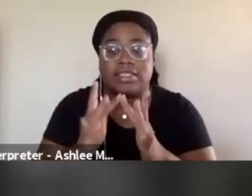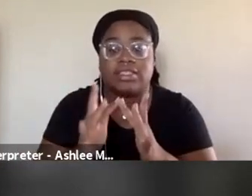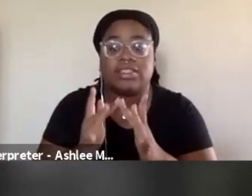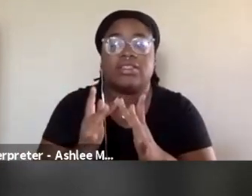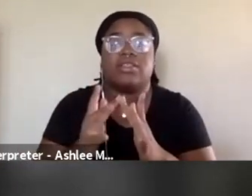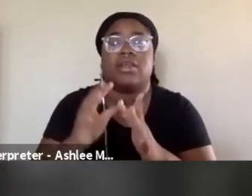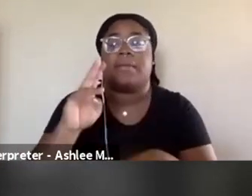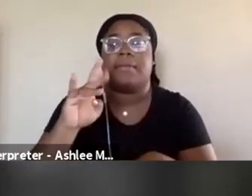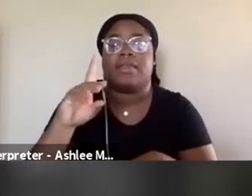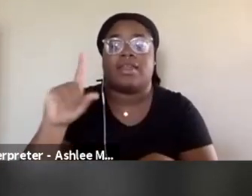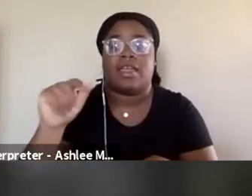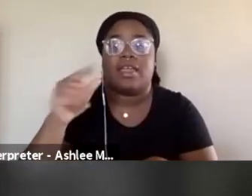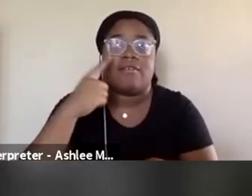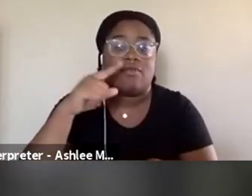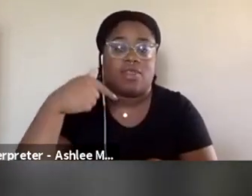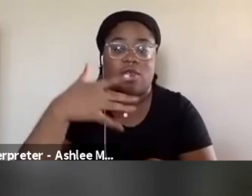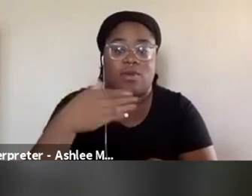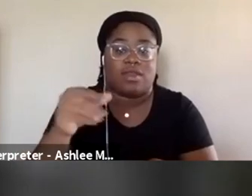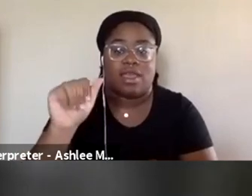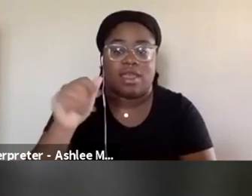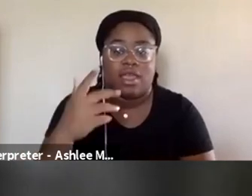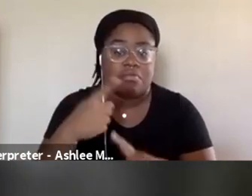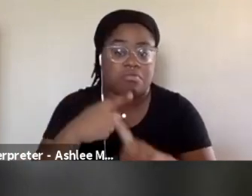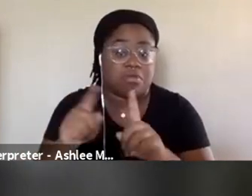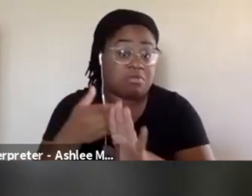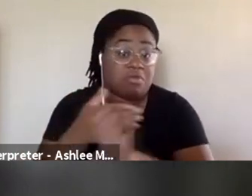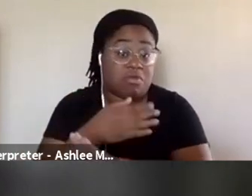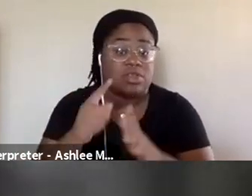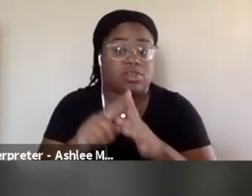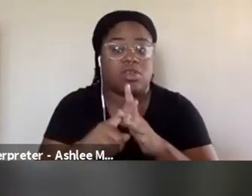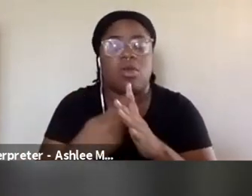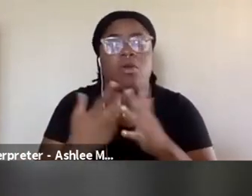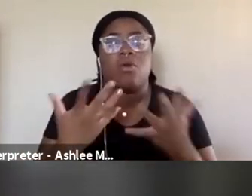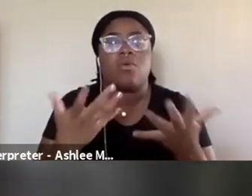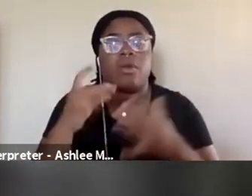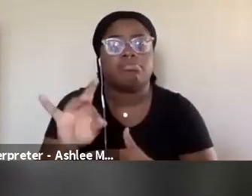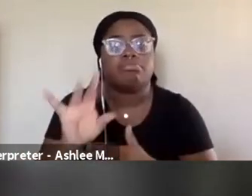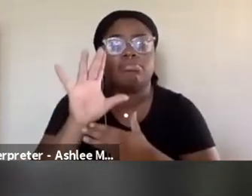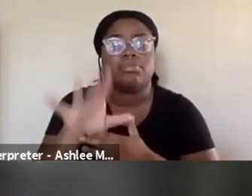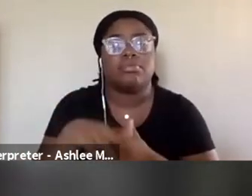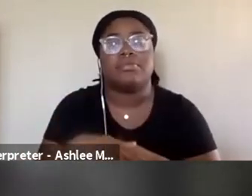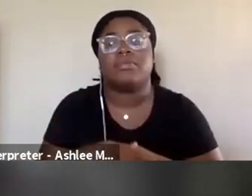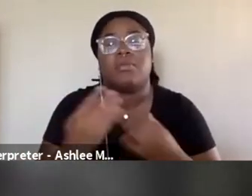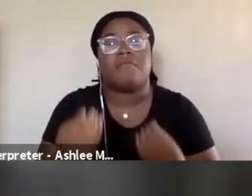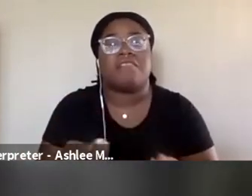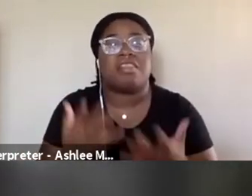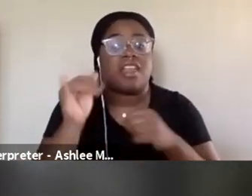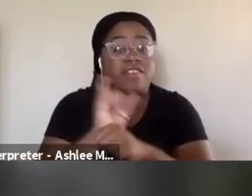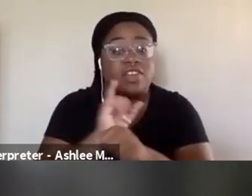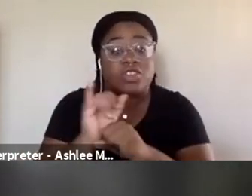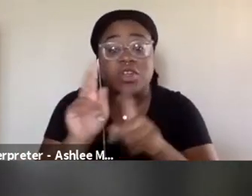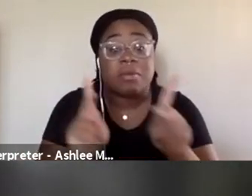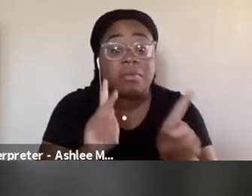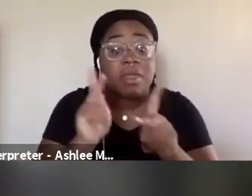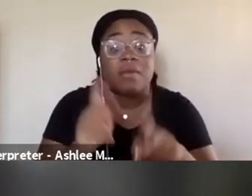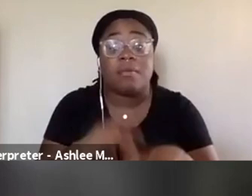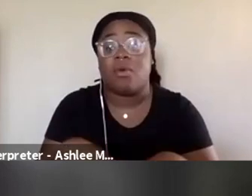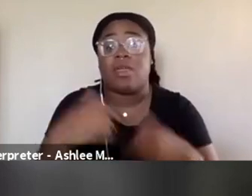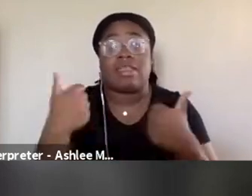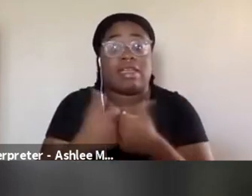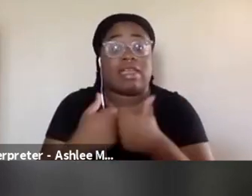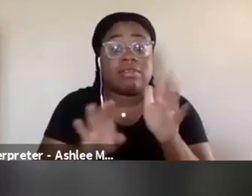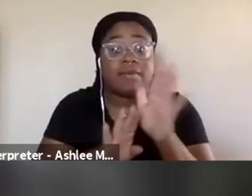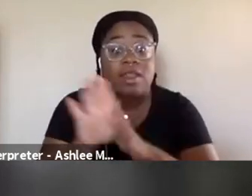Q&A. But one of the things, you know, we have a lot of industry folk on the line. We have a lot of game development, some